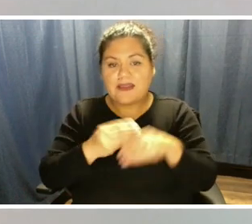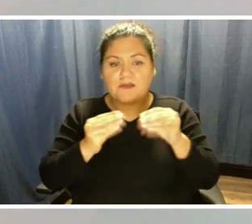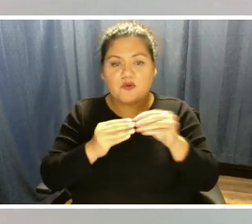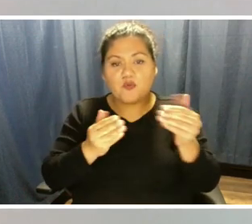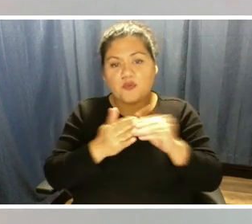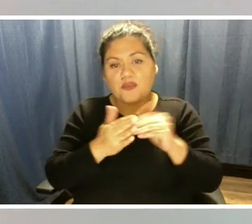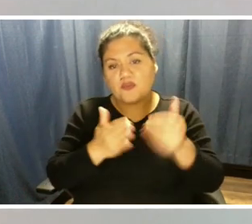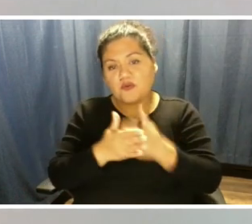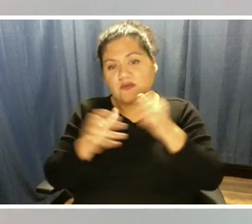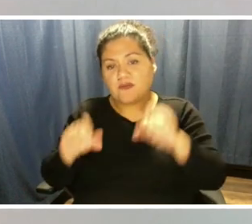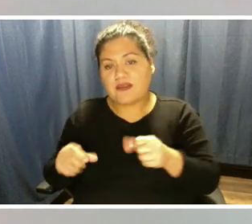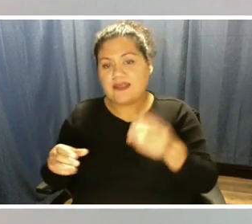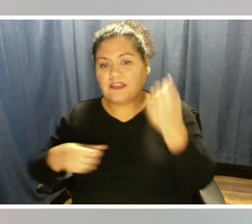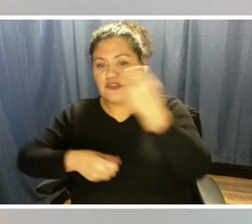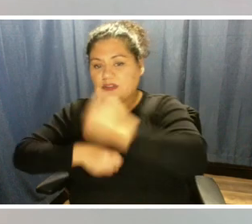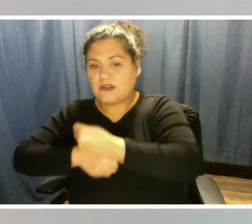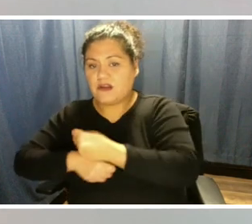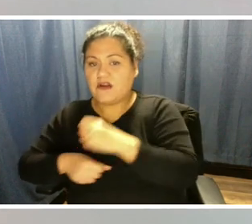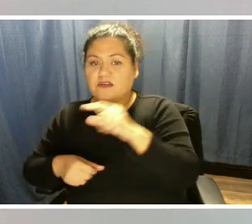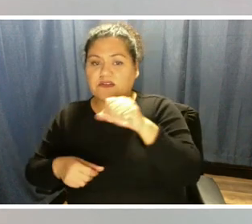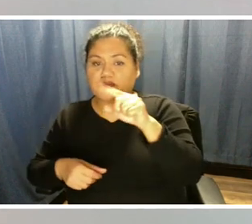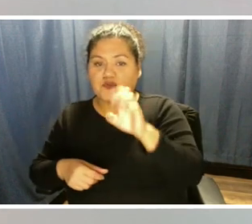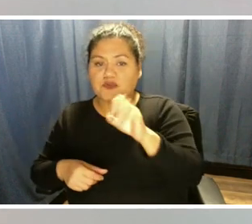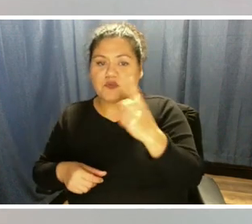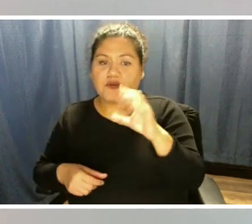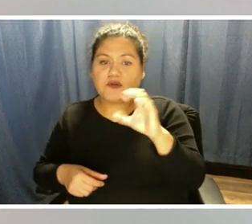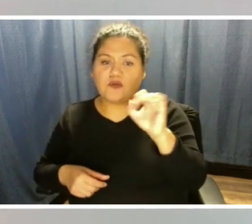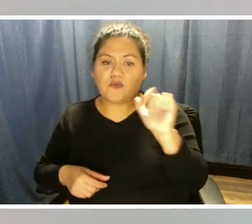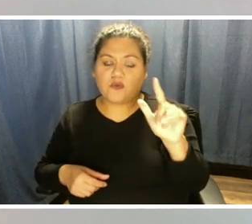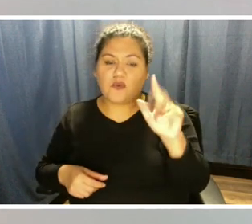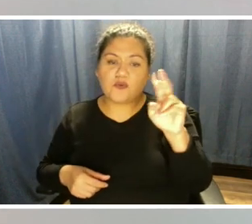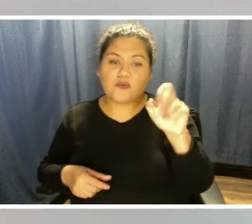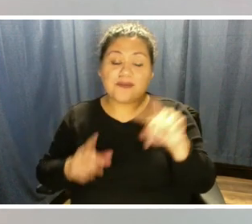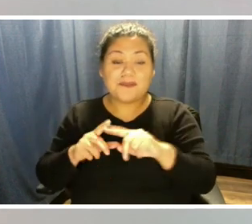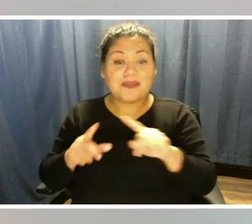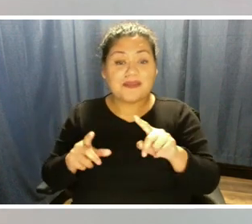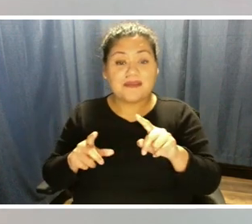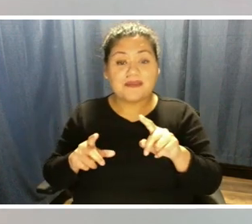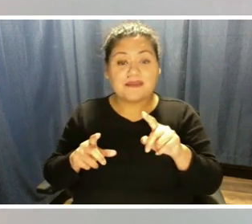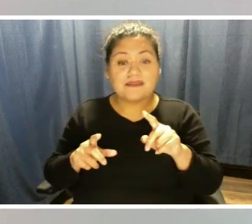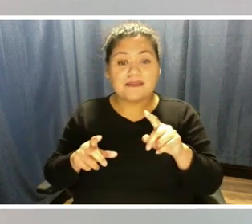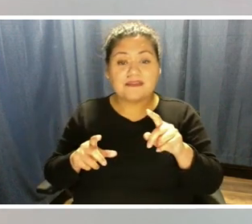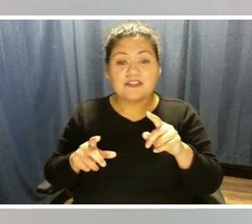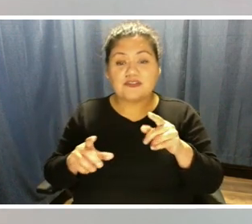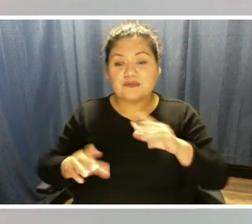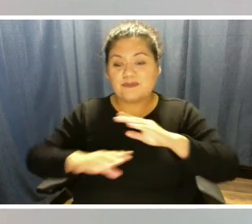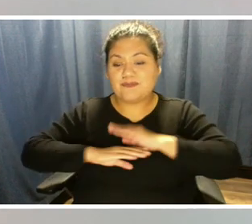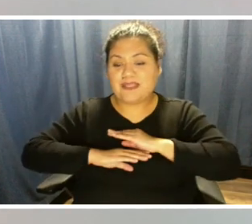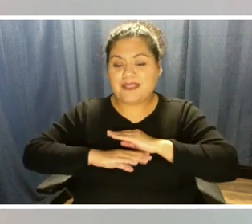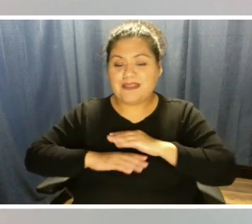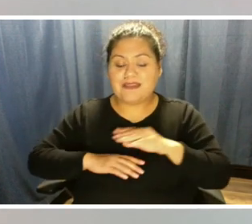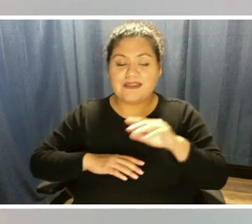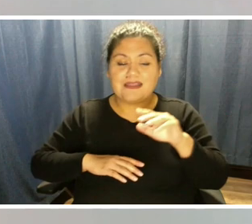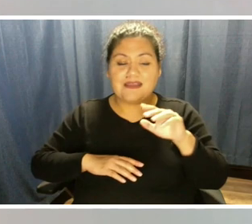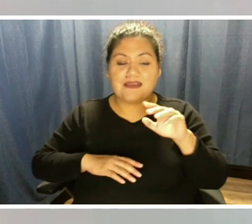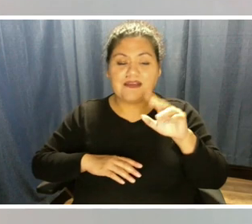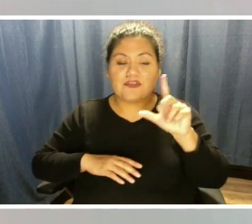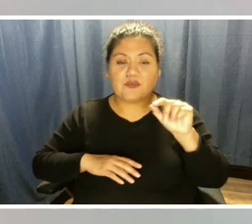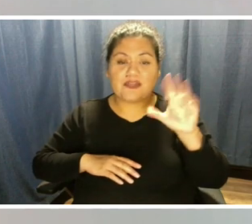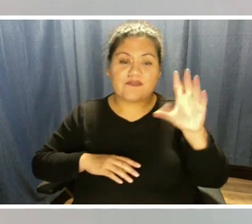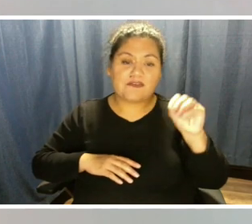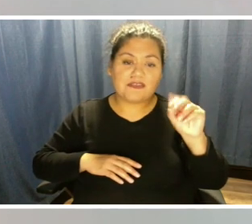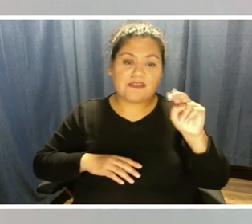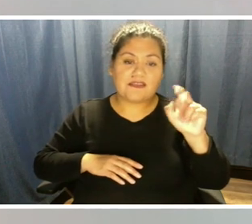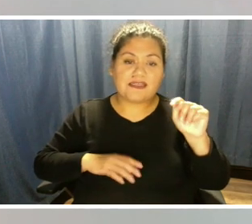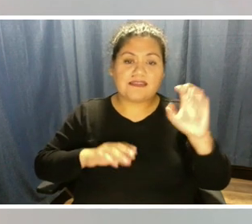down our Spruce One coal unit. But to get to that 2050 net zero goal, most of our fossil fuel